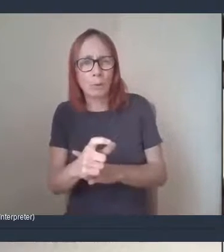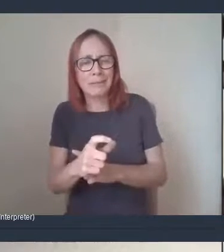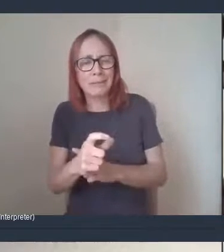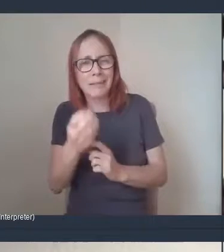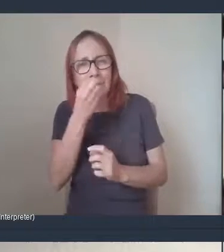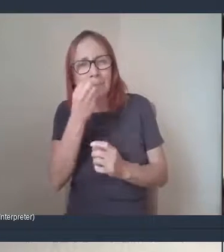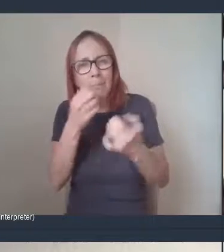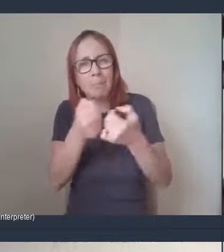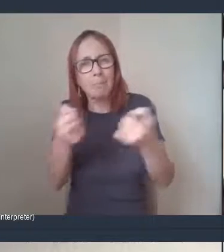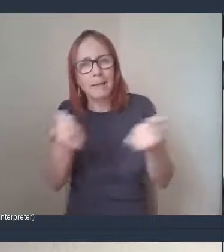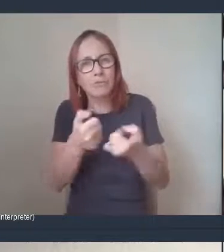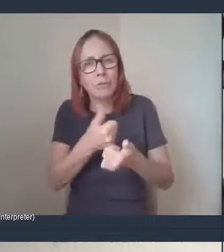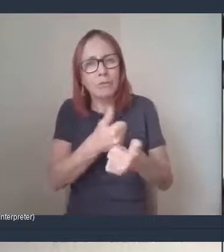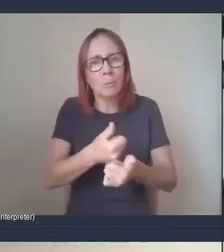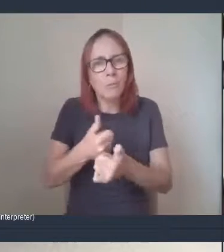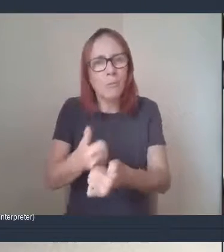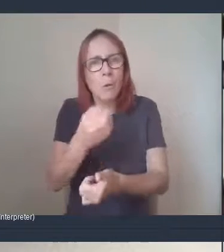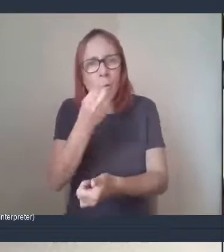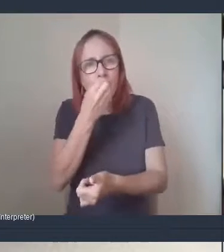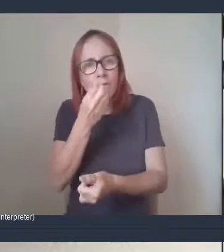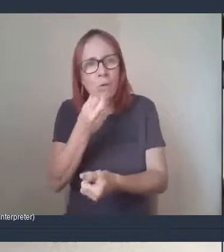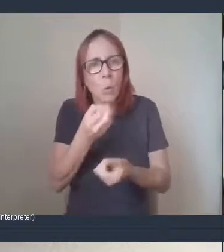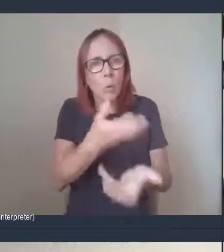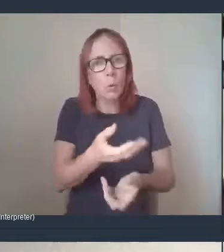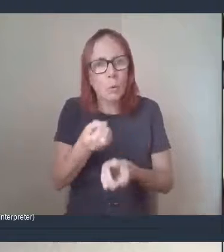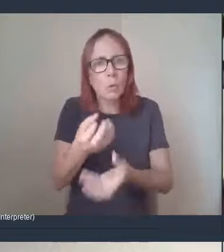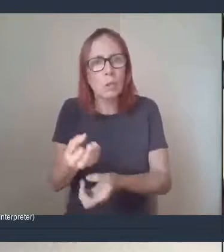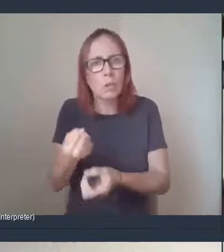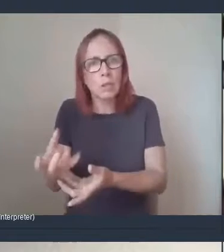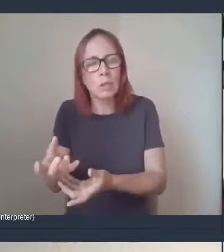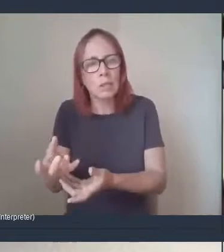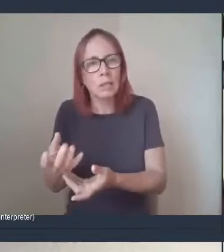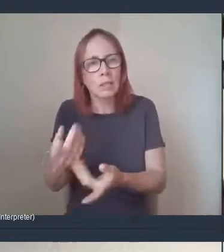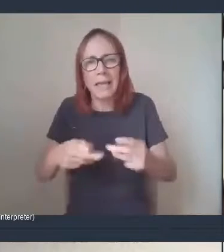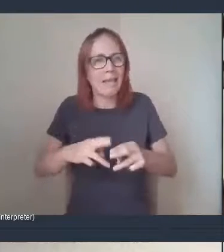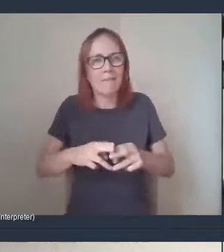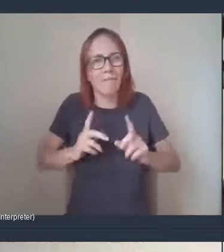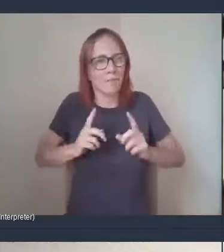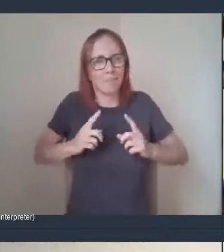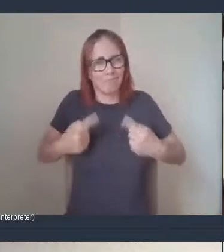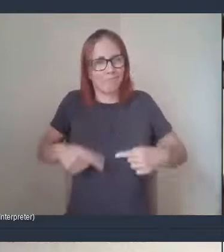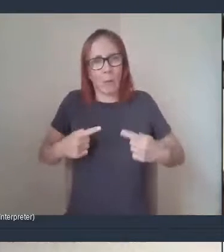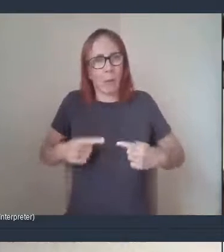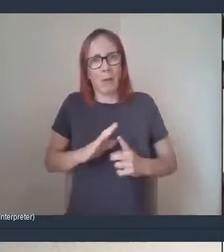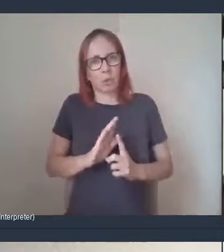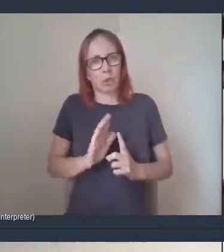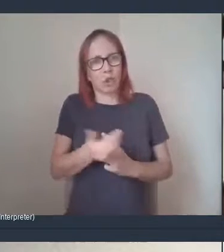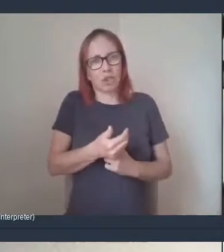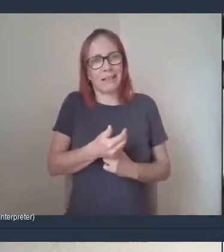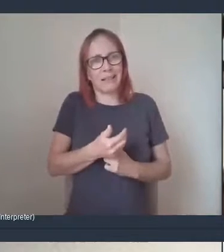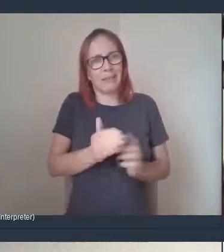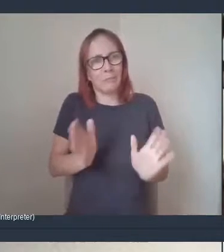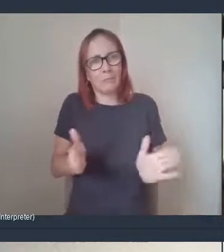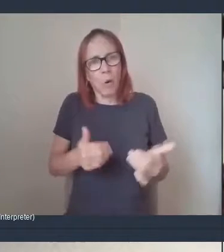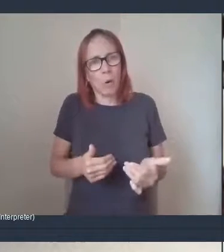can't obviously get out and about, that obviously aren't entitled to a shielding box either. Yeah. Yeah.